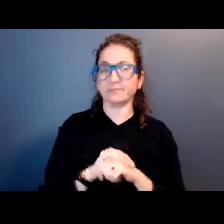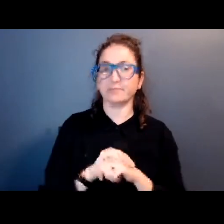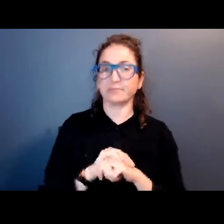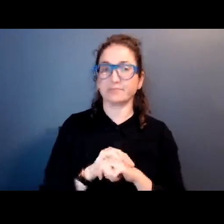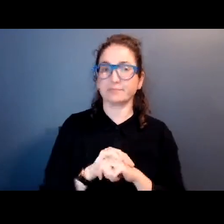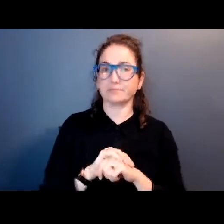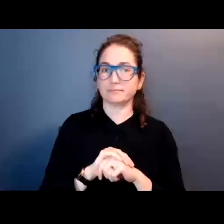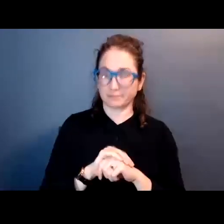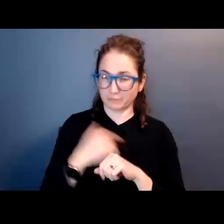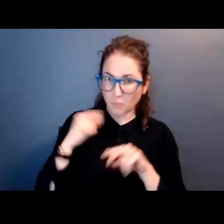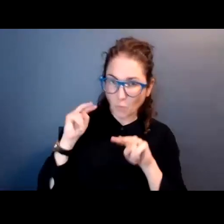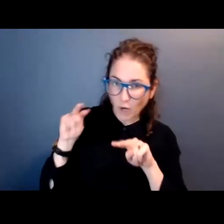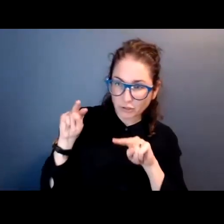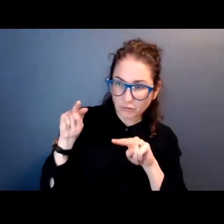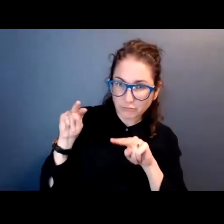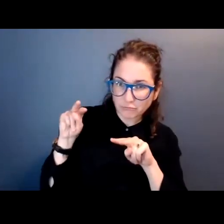To watch.